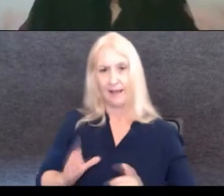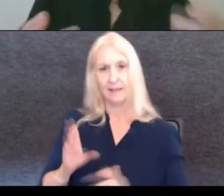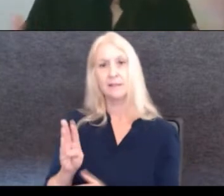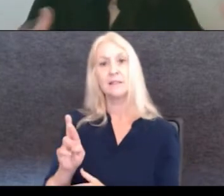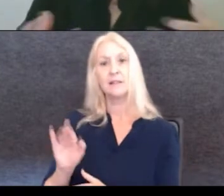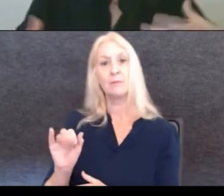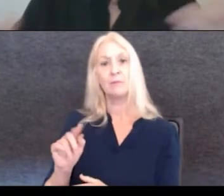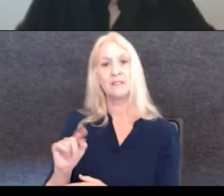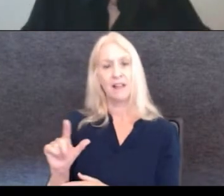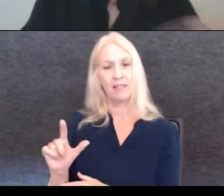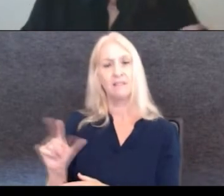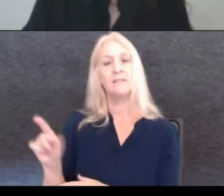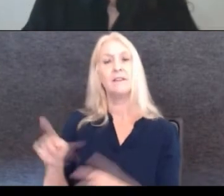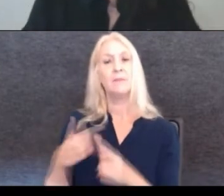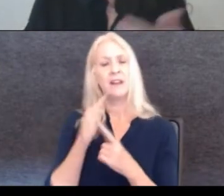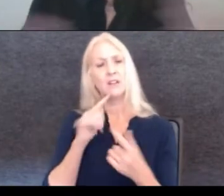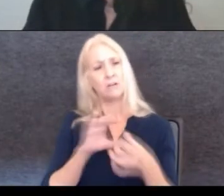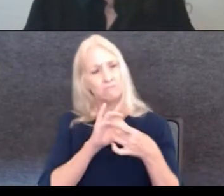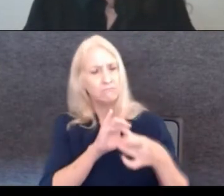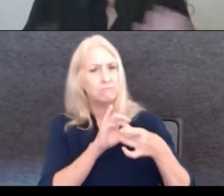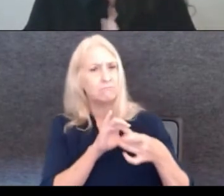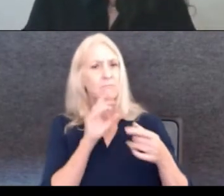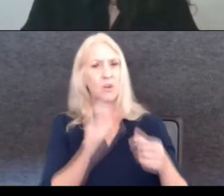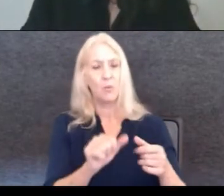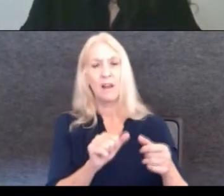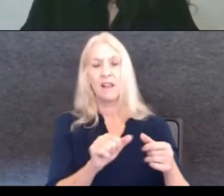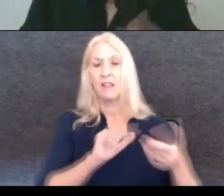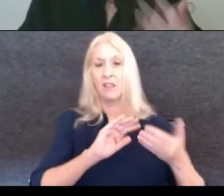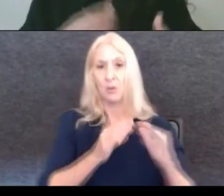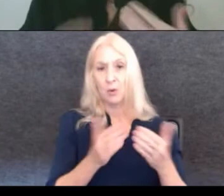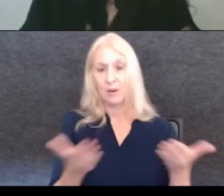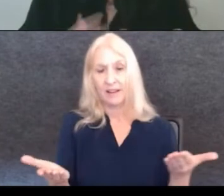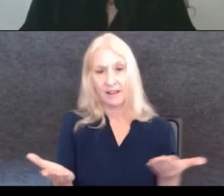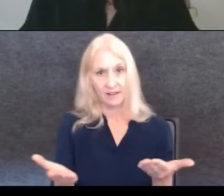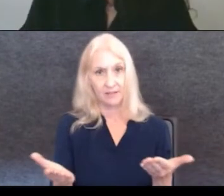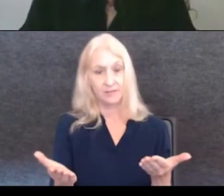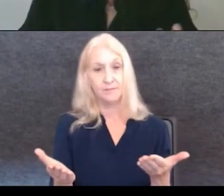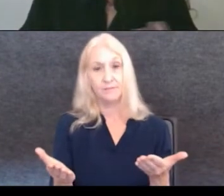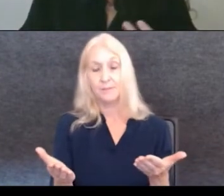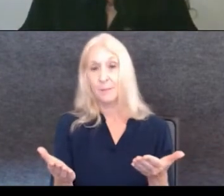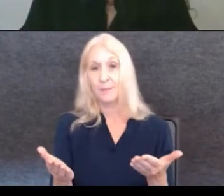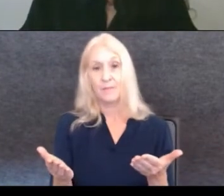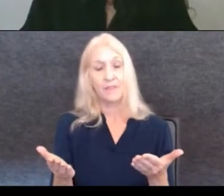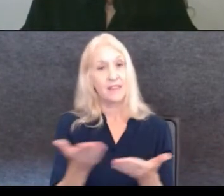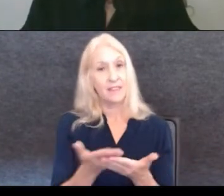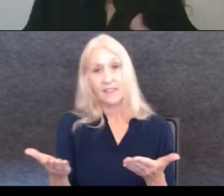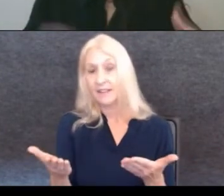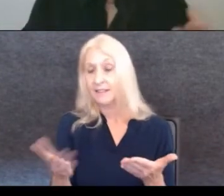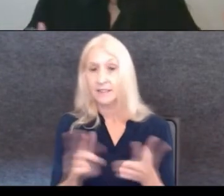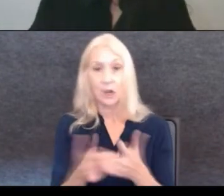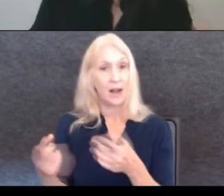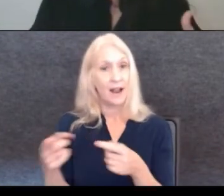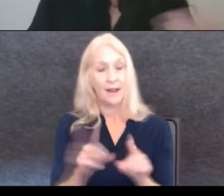started to connect with this community, this Brazilian community, and things started to happen. I